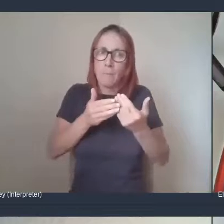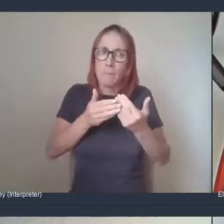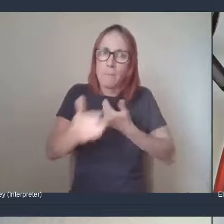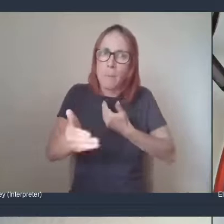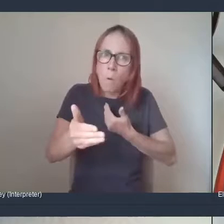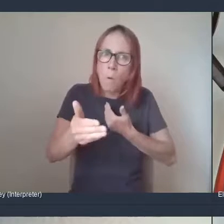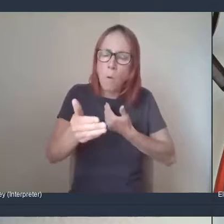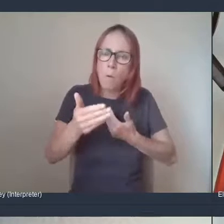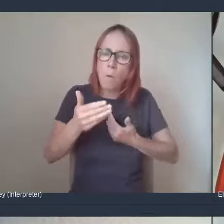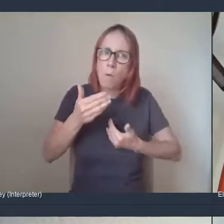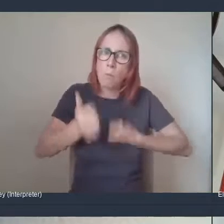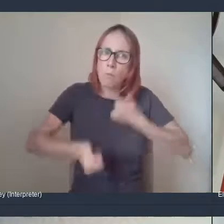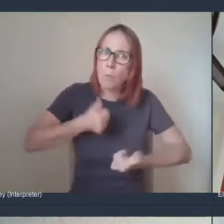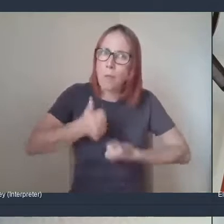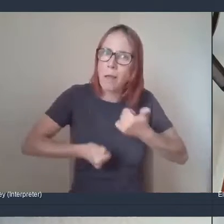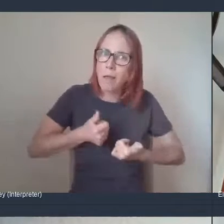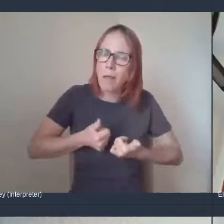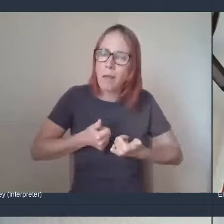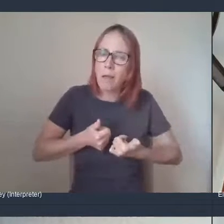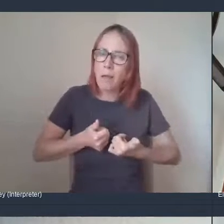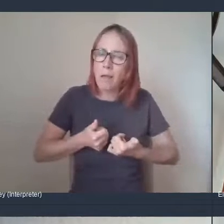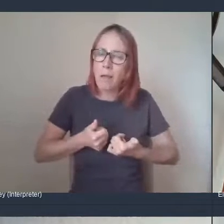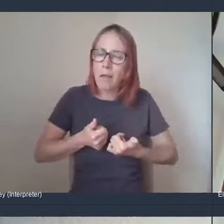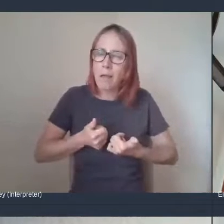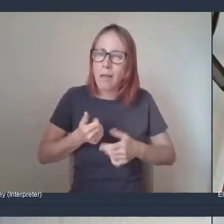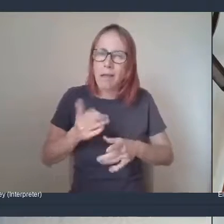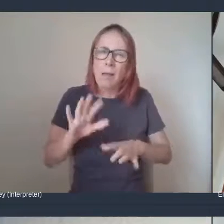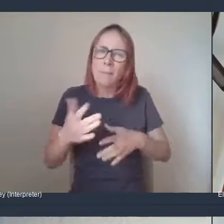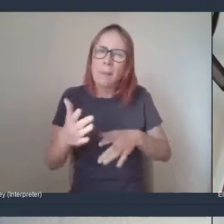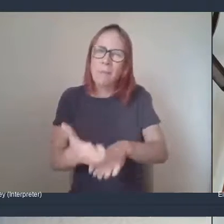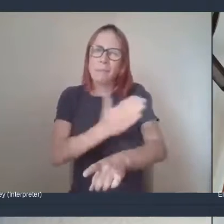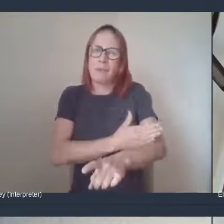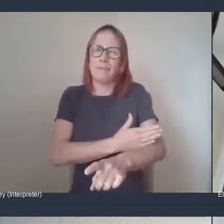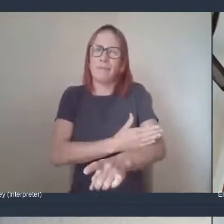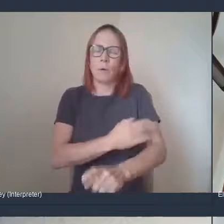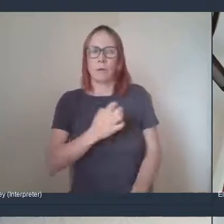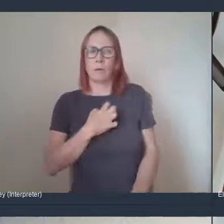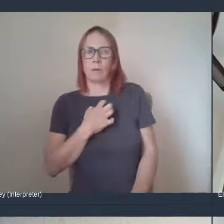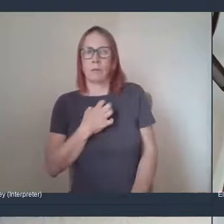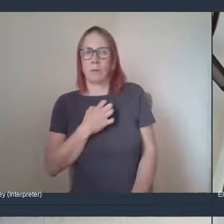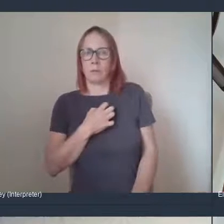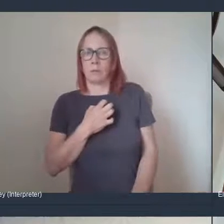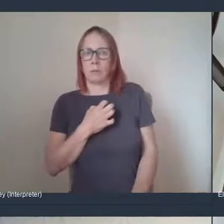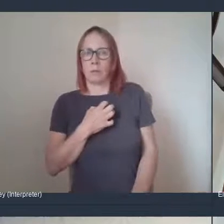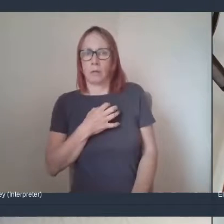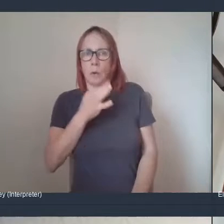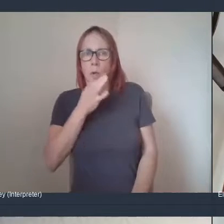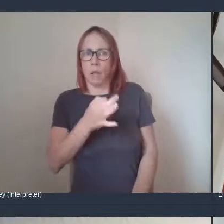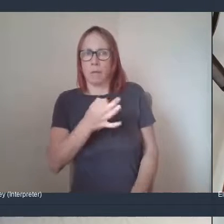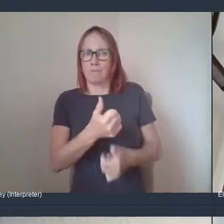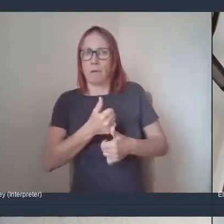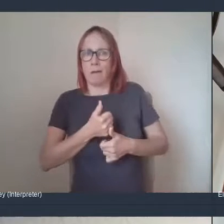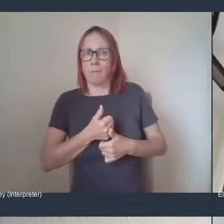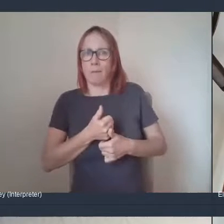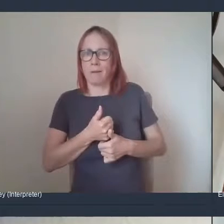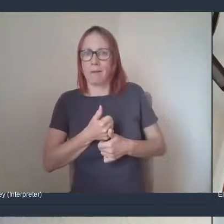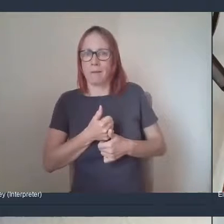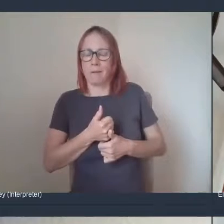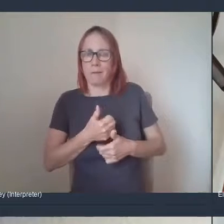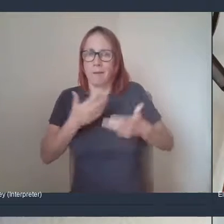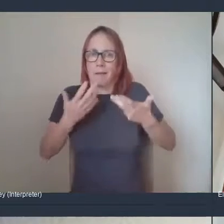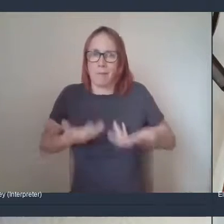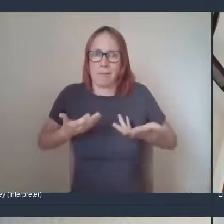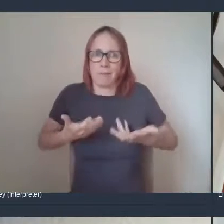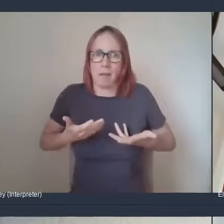scared to go to them, ask for help. Now they're willing to go and ask for this type of help now.